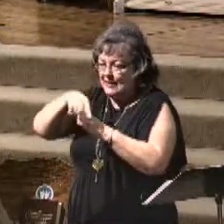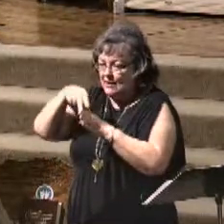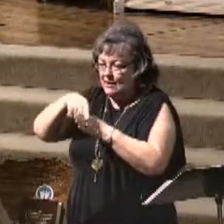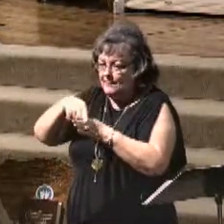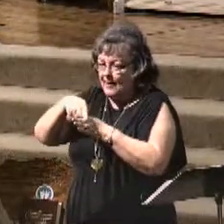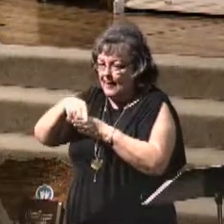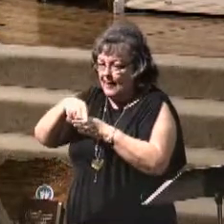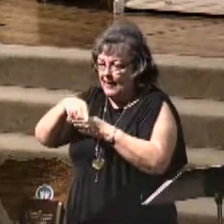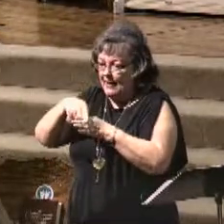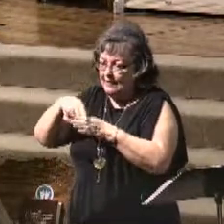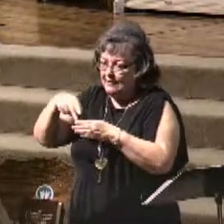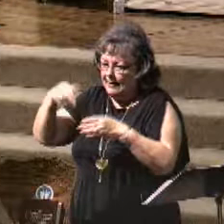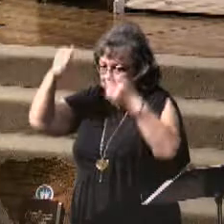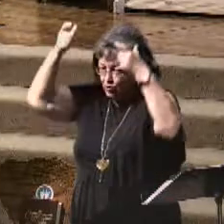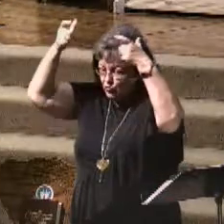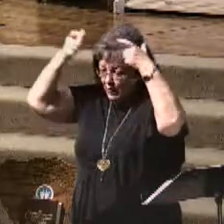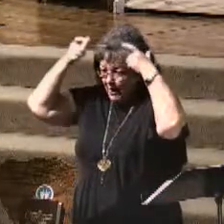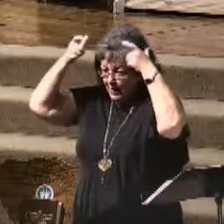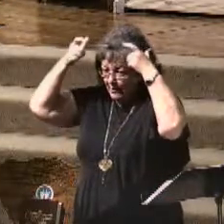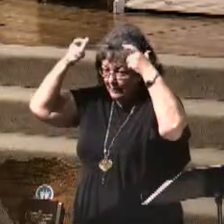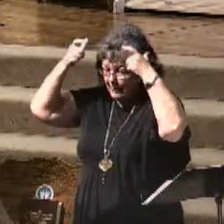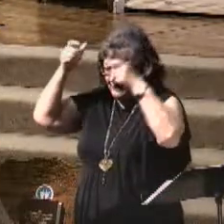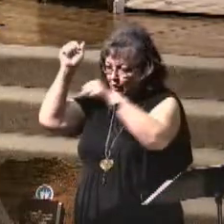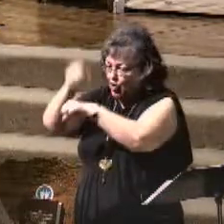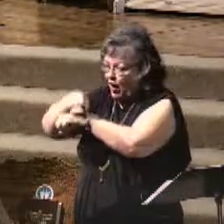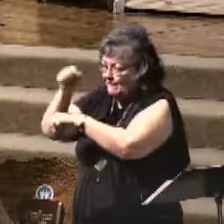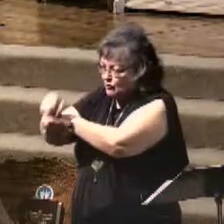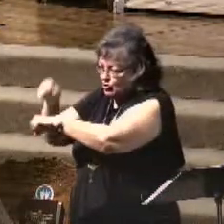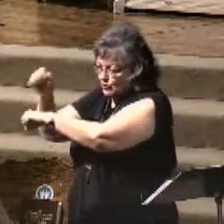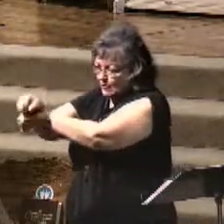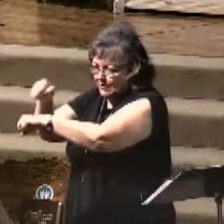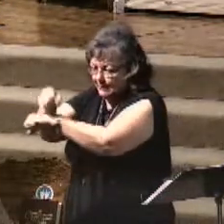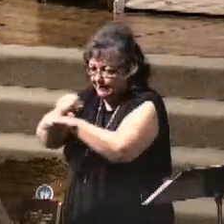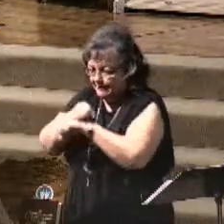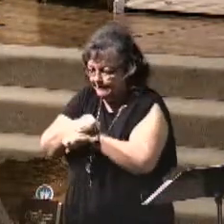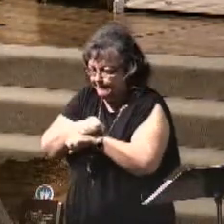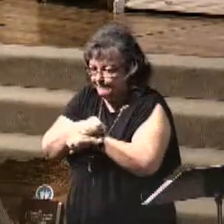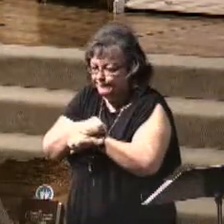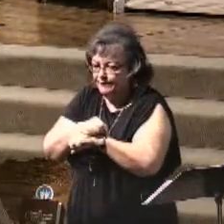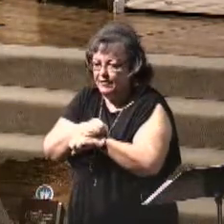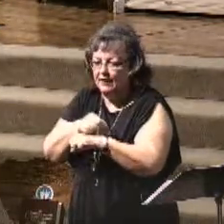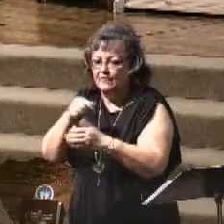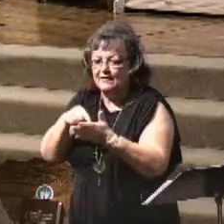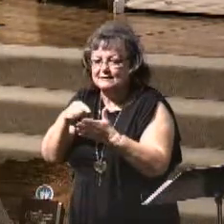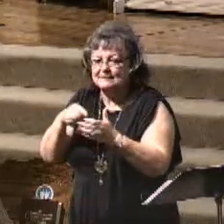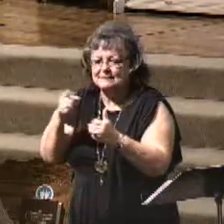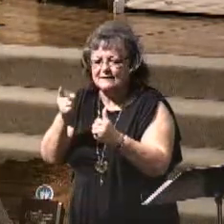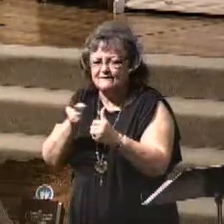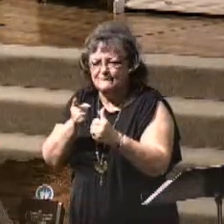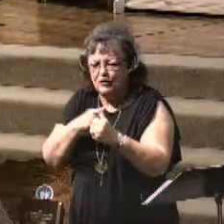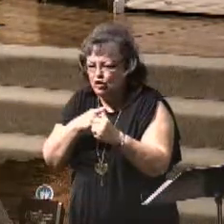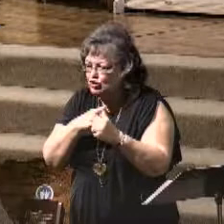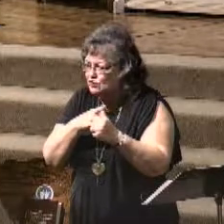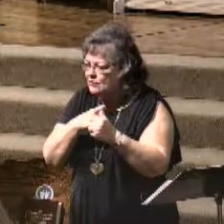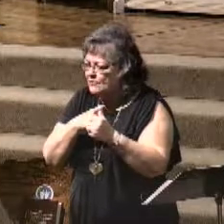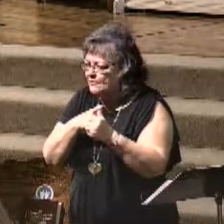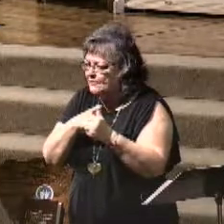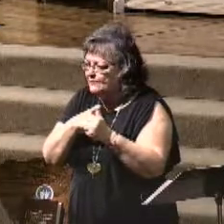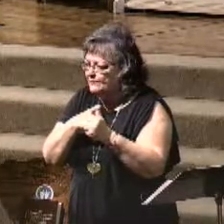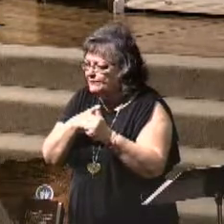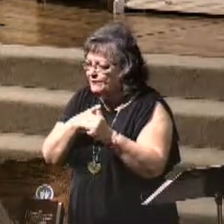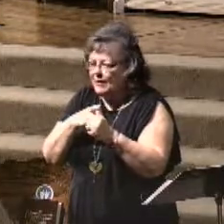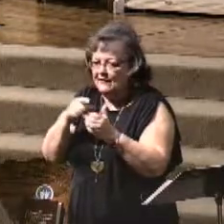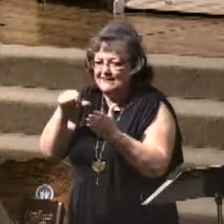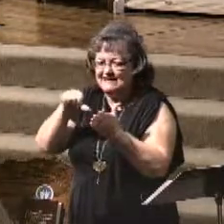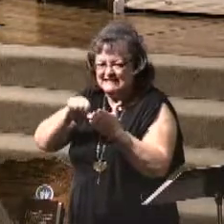crown was given unto him, and he went forth conquering and to conquer. This is the first of the